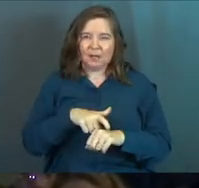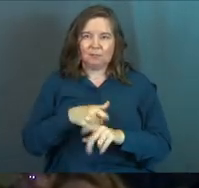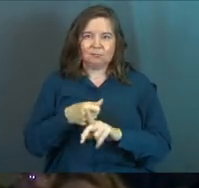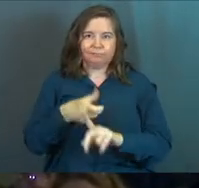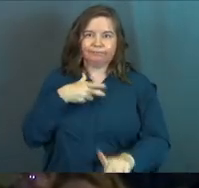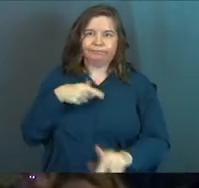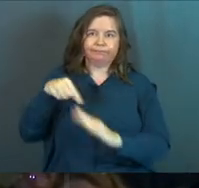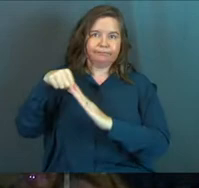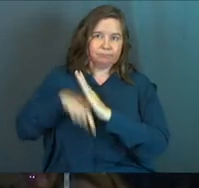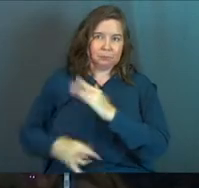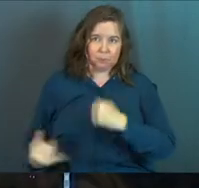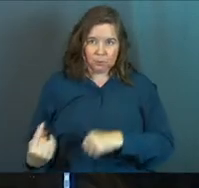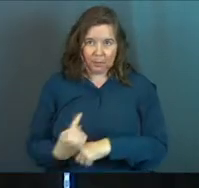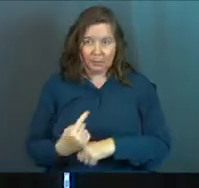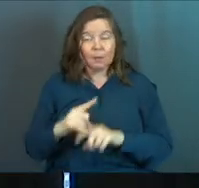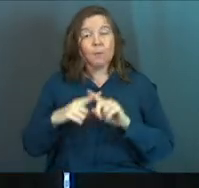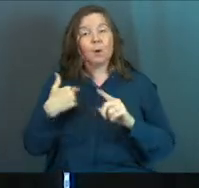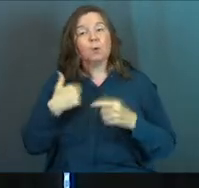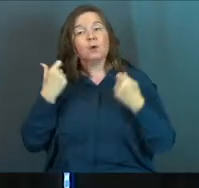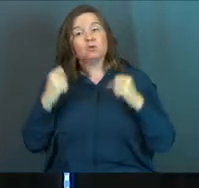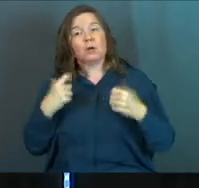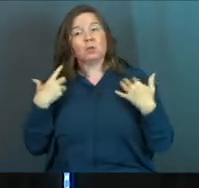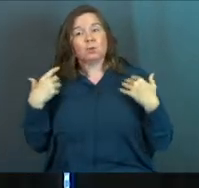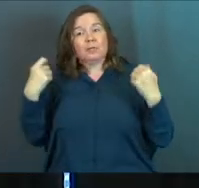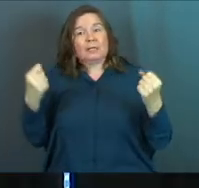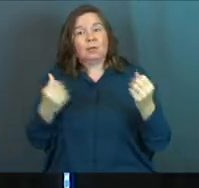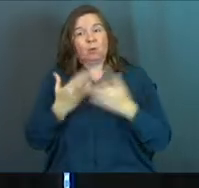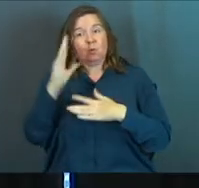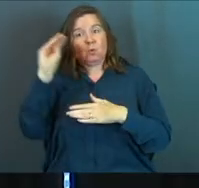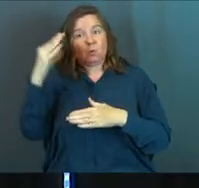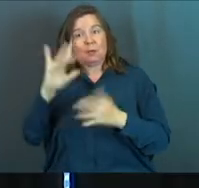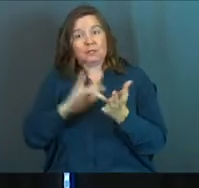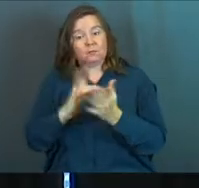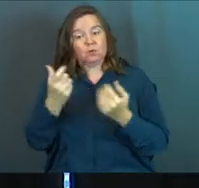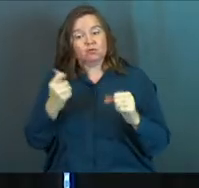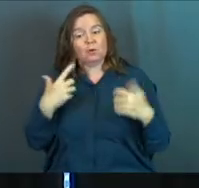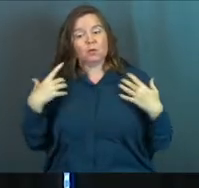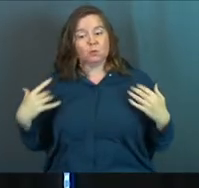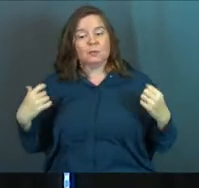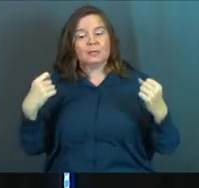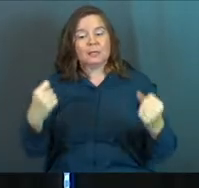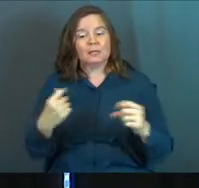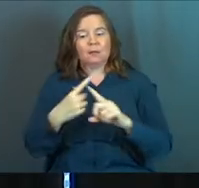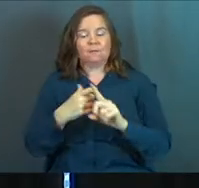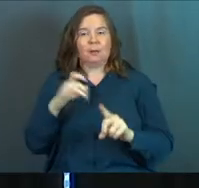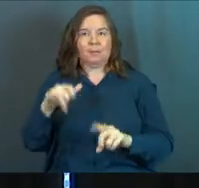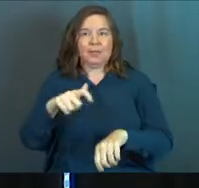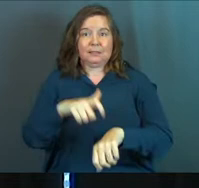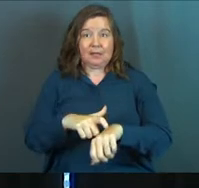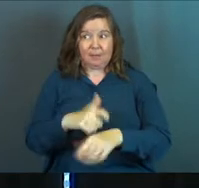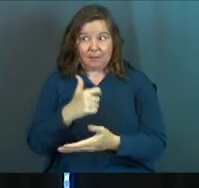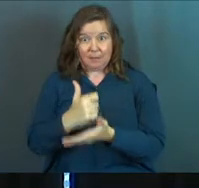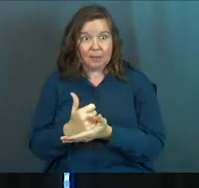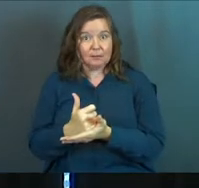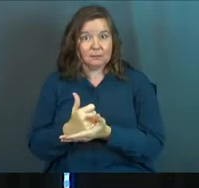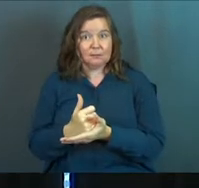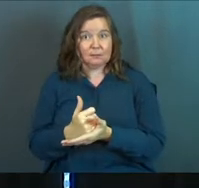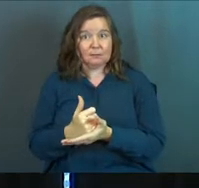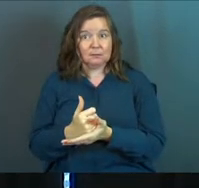explain all of that today. But we are trying to heal by the grace of Jesus. We are trying to heal from that time. Amen?